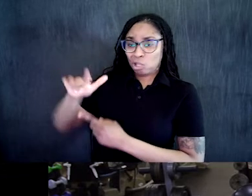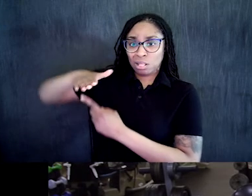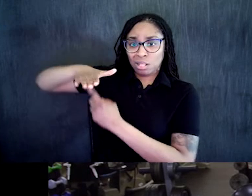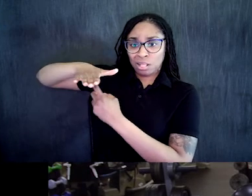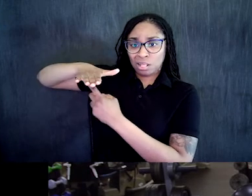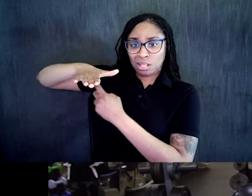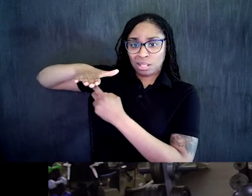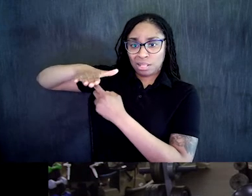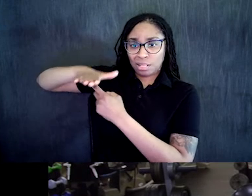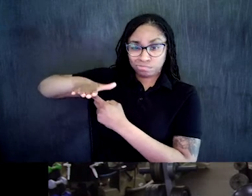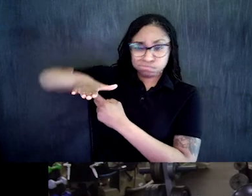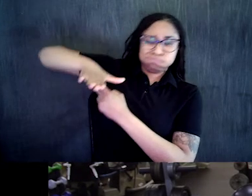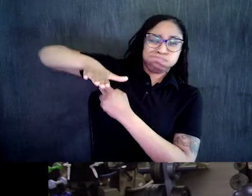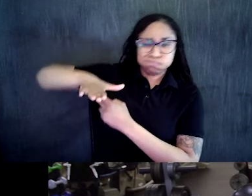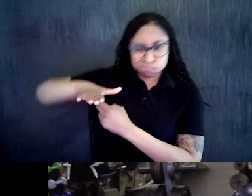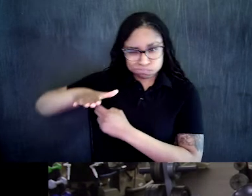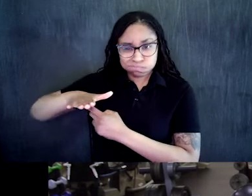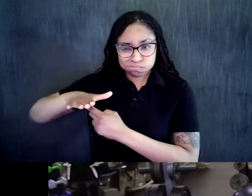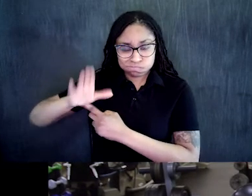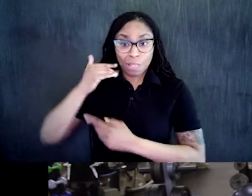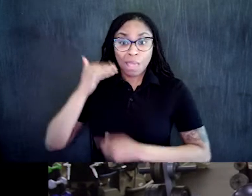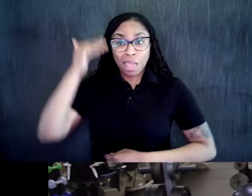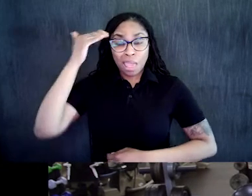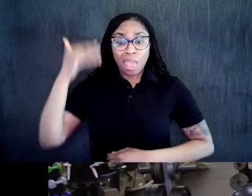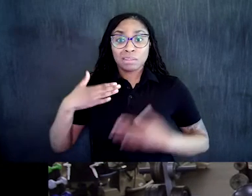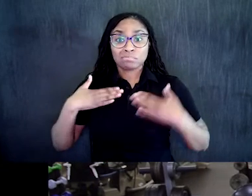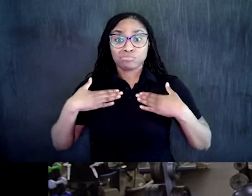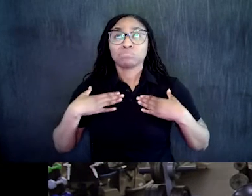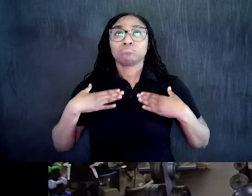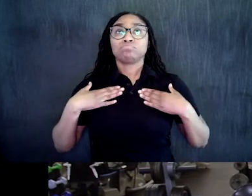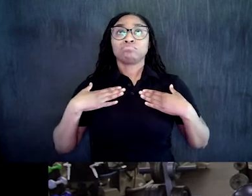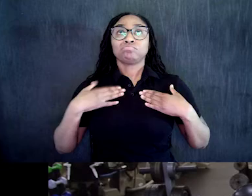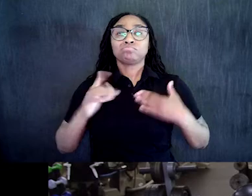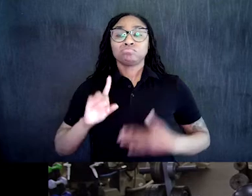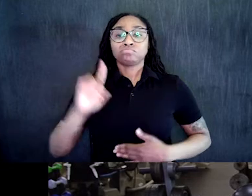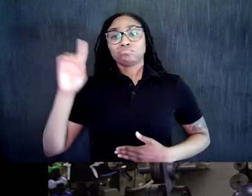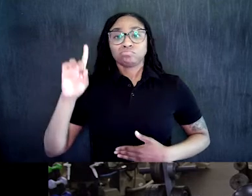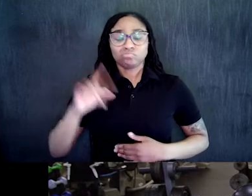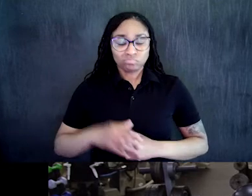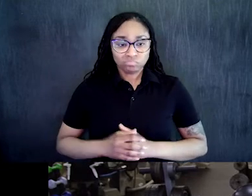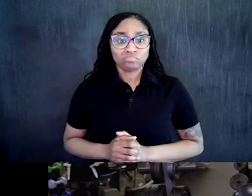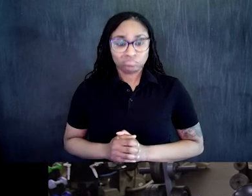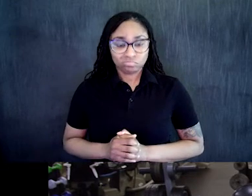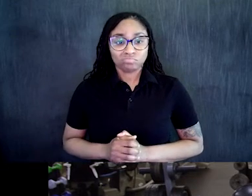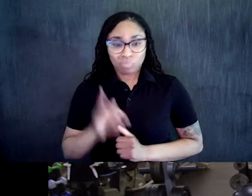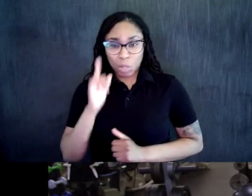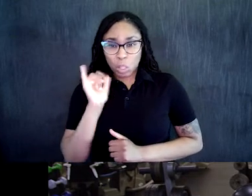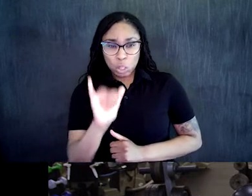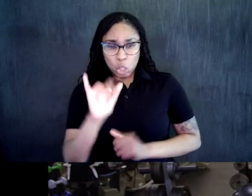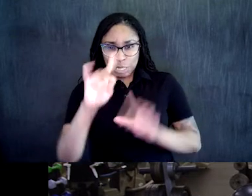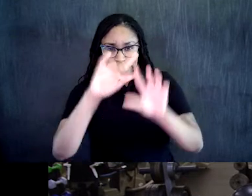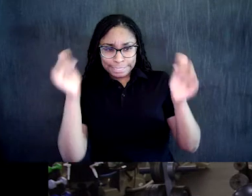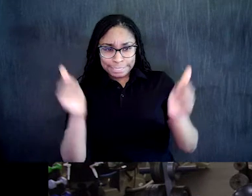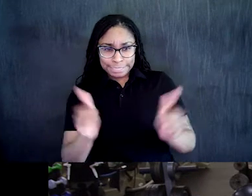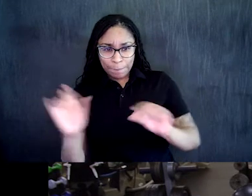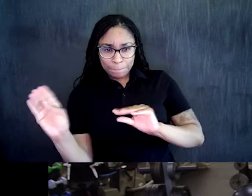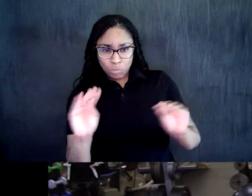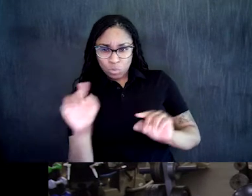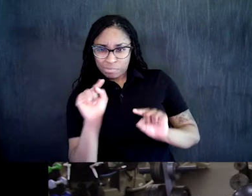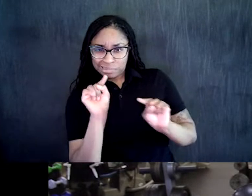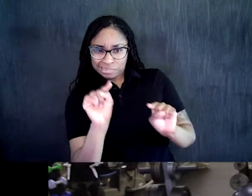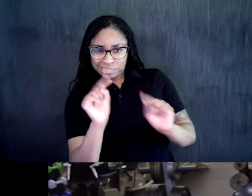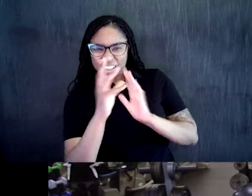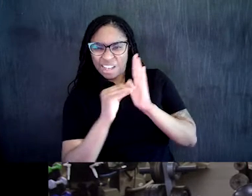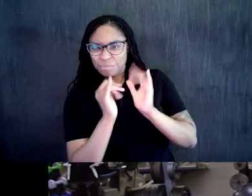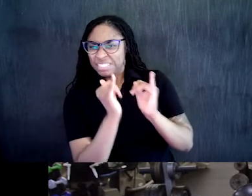sure as you step, keeping those feet forward, right? Slightly out is okay, but you don't want your foot turning out